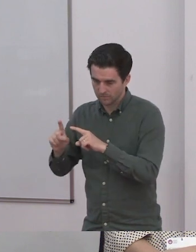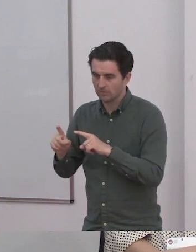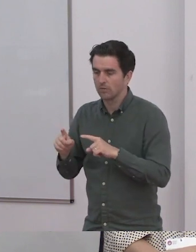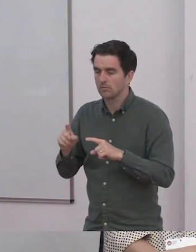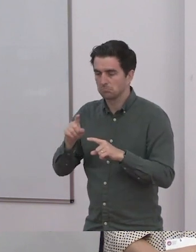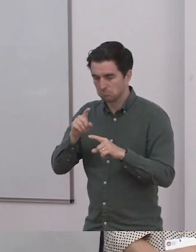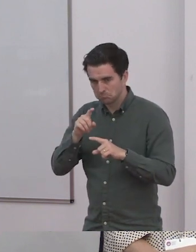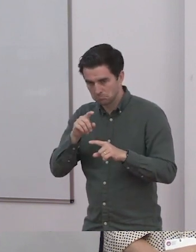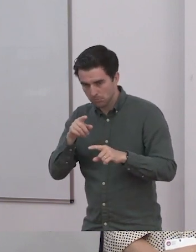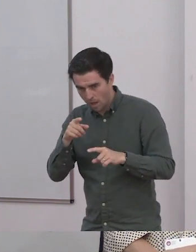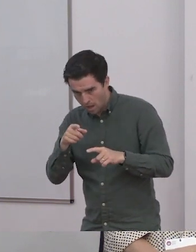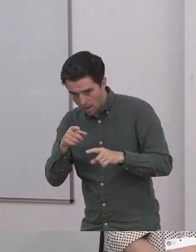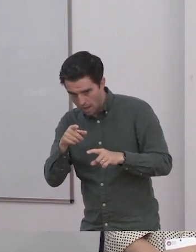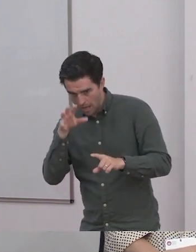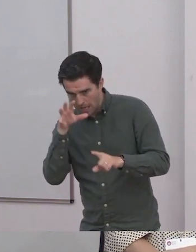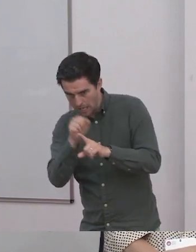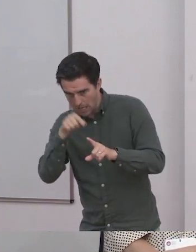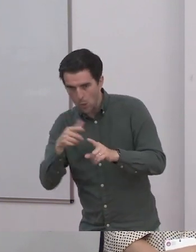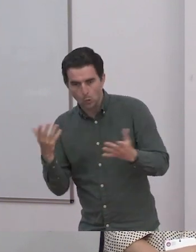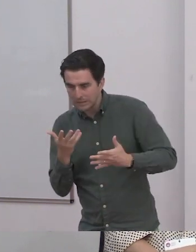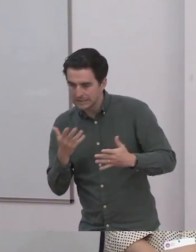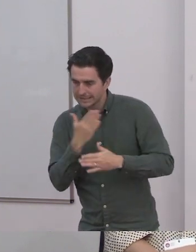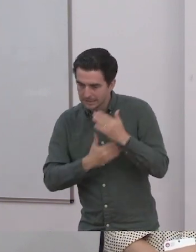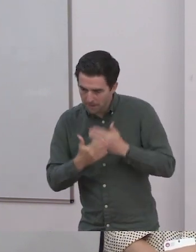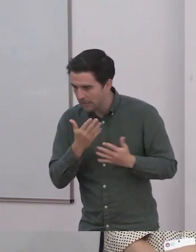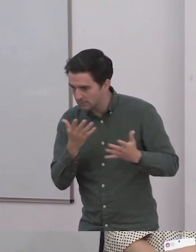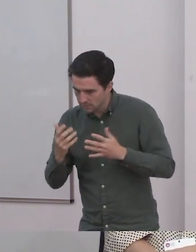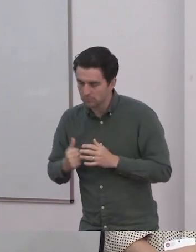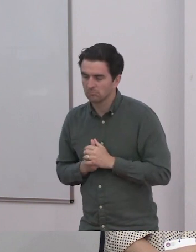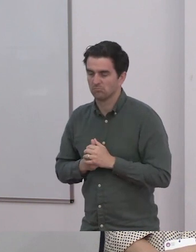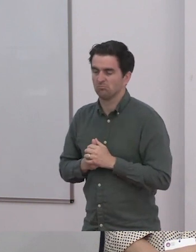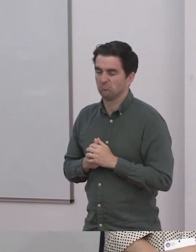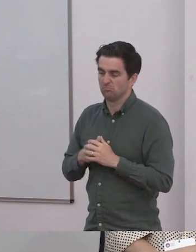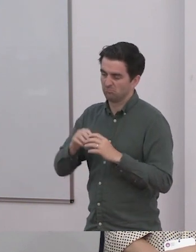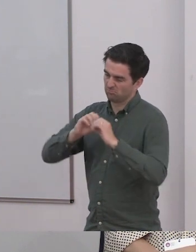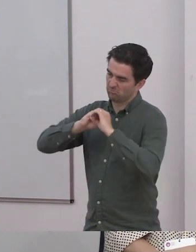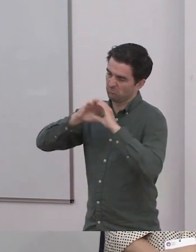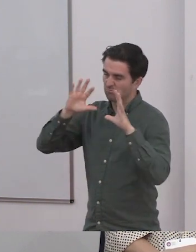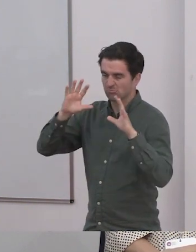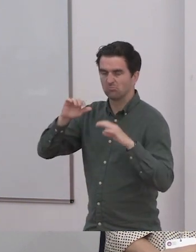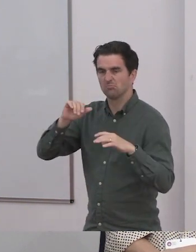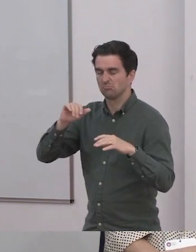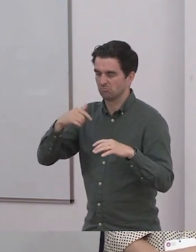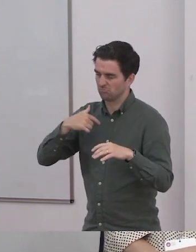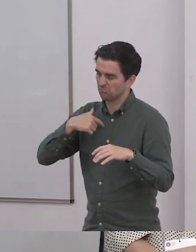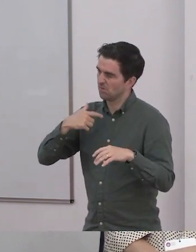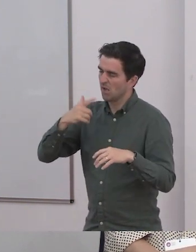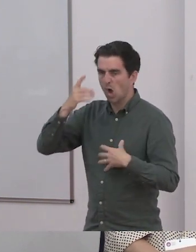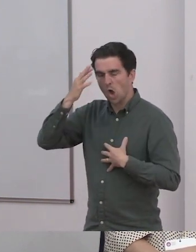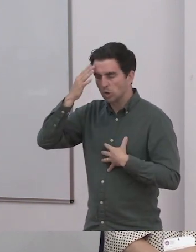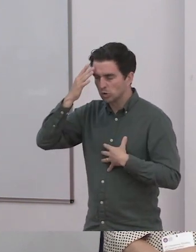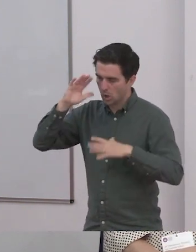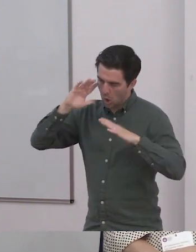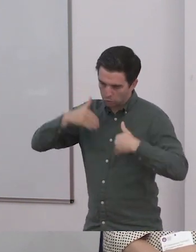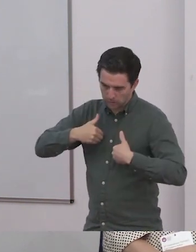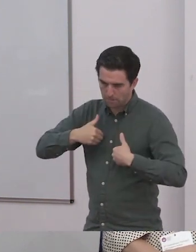I'm undiagnosed autistic. Actually, none of my kids have the autism diagnosis. Because not